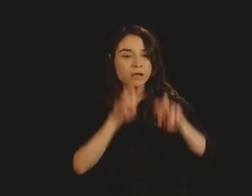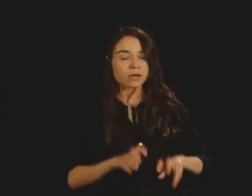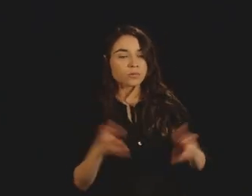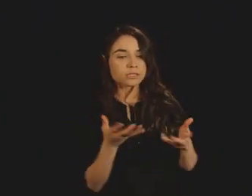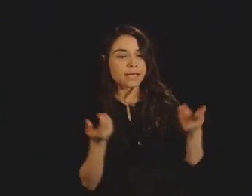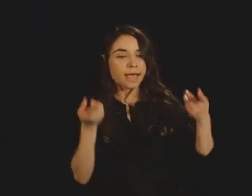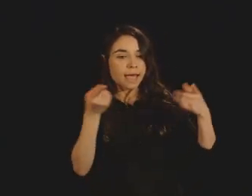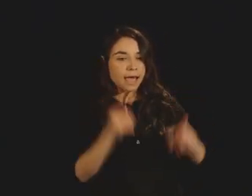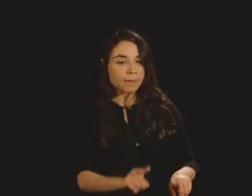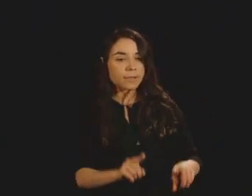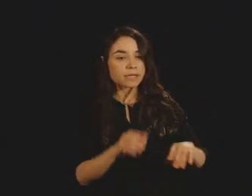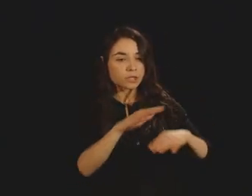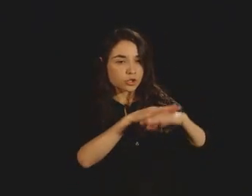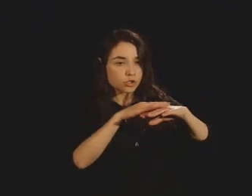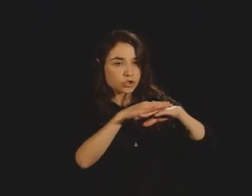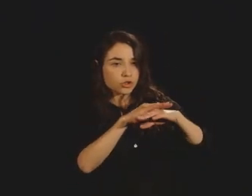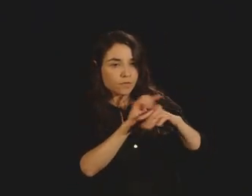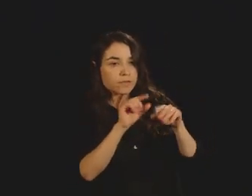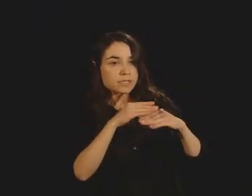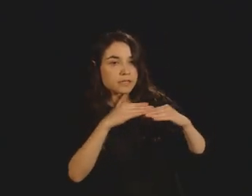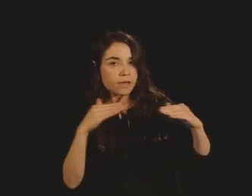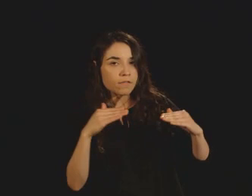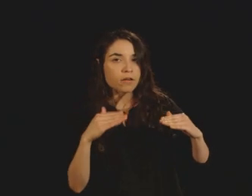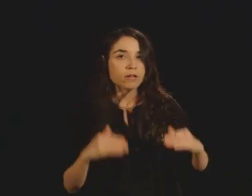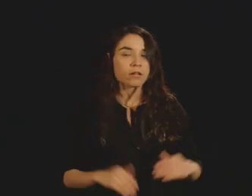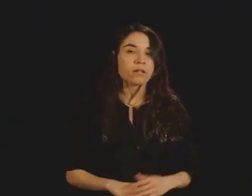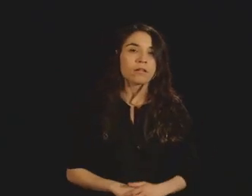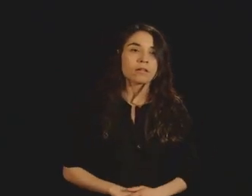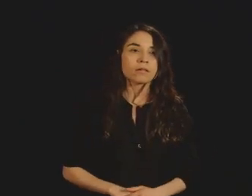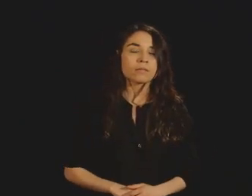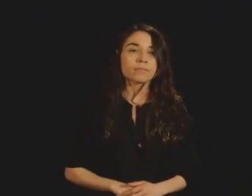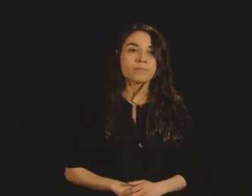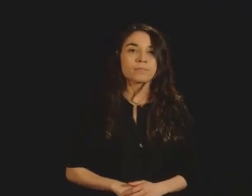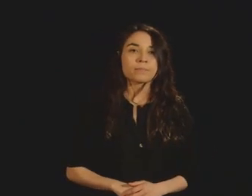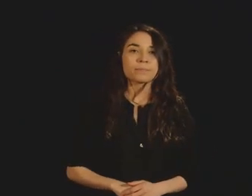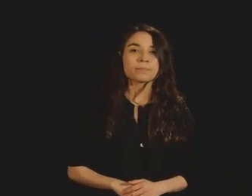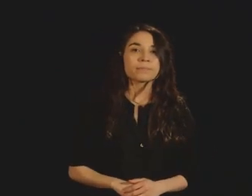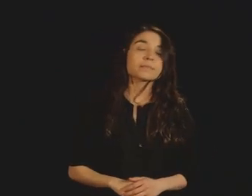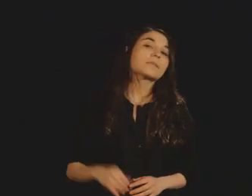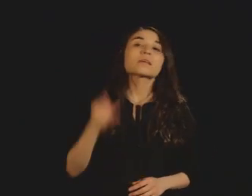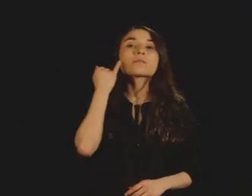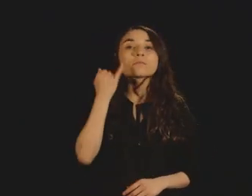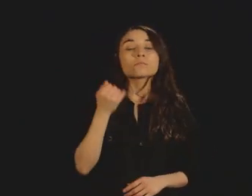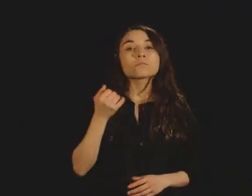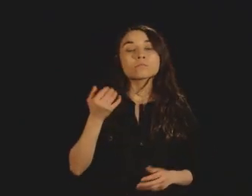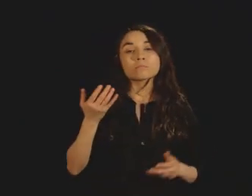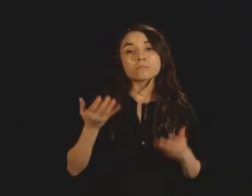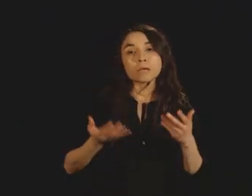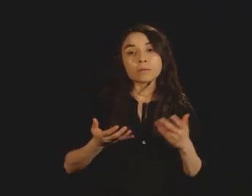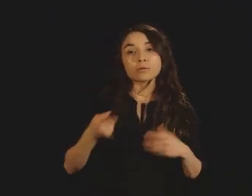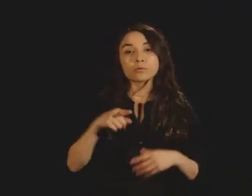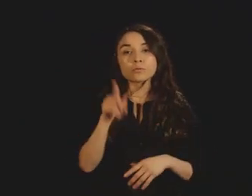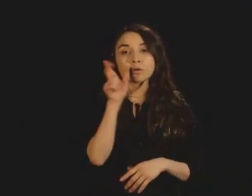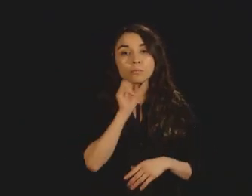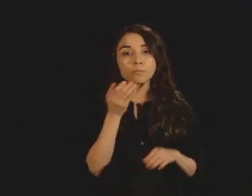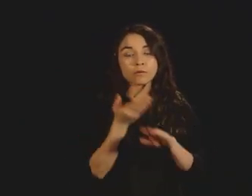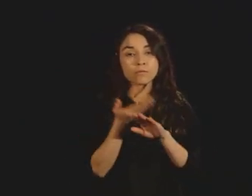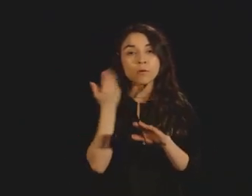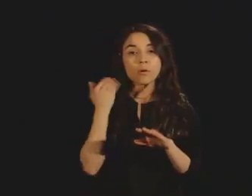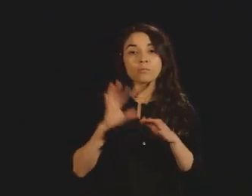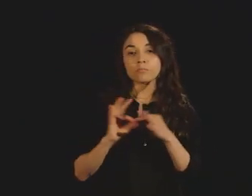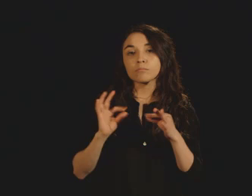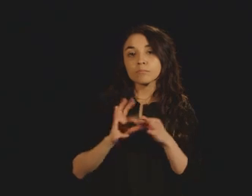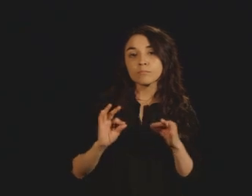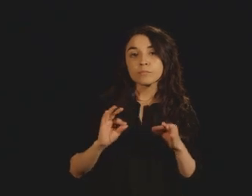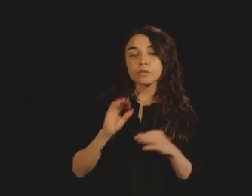And so if you have heard of this before that oil and water might hate each other, yeah? and in fact